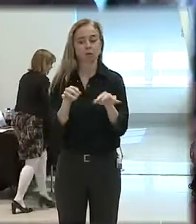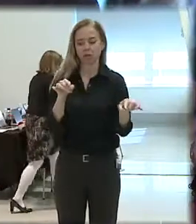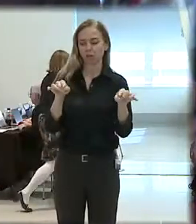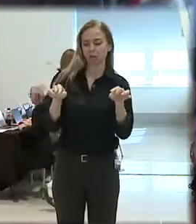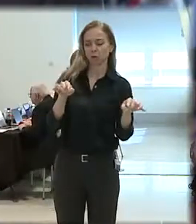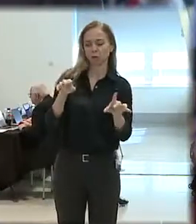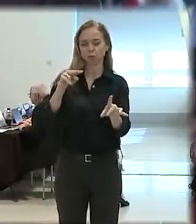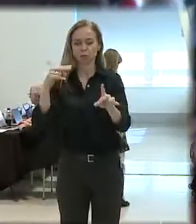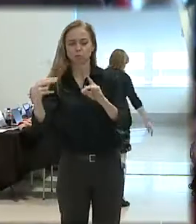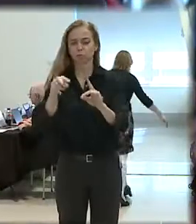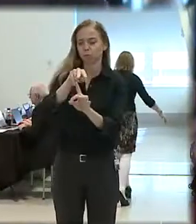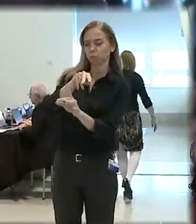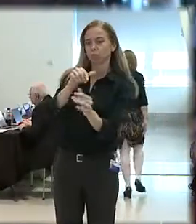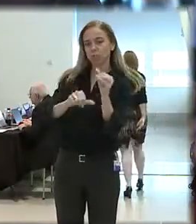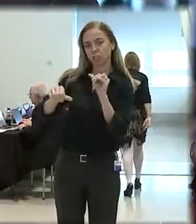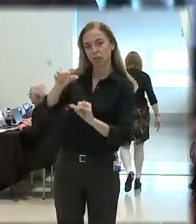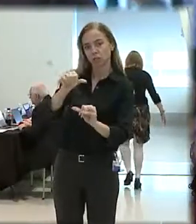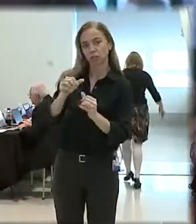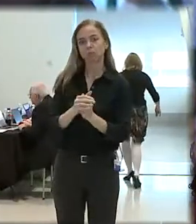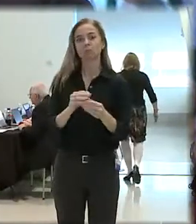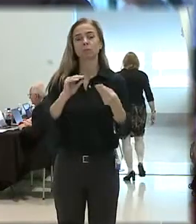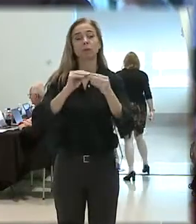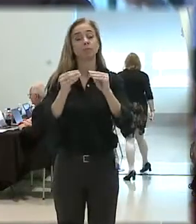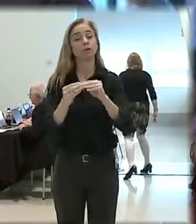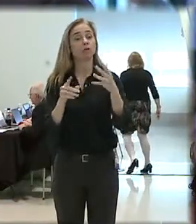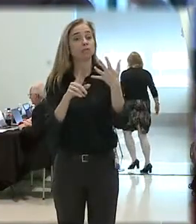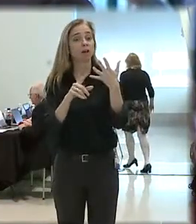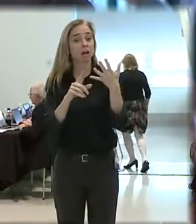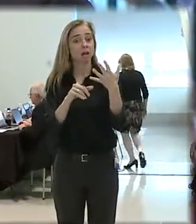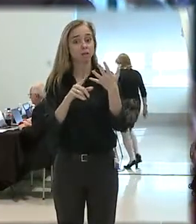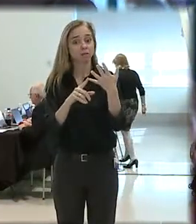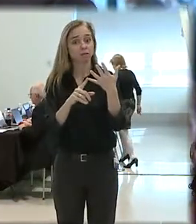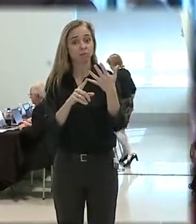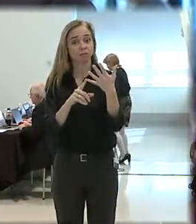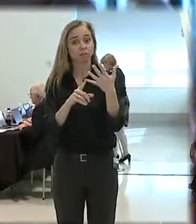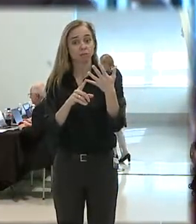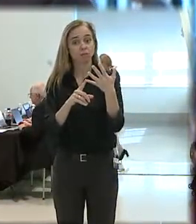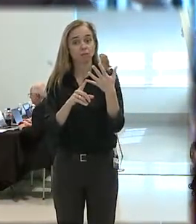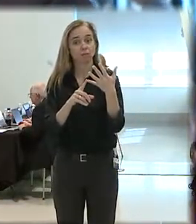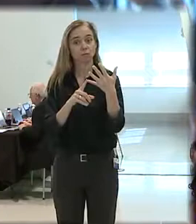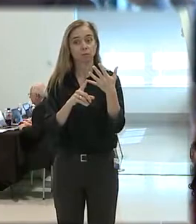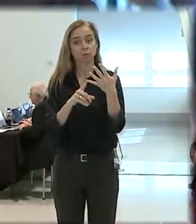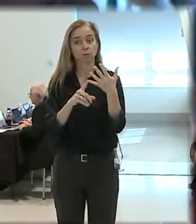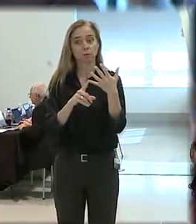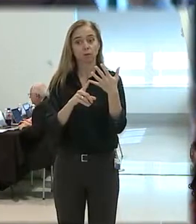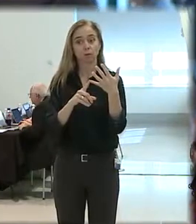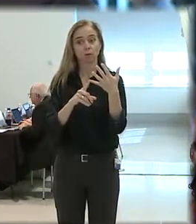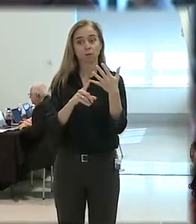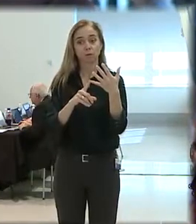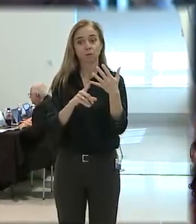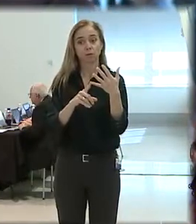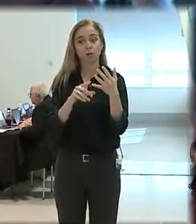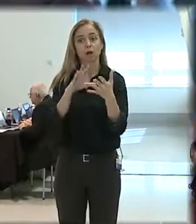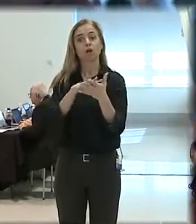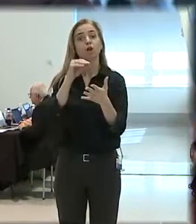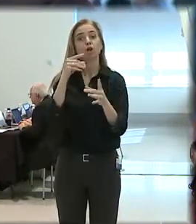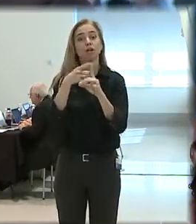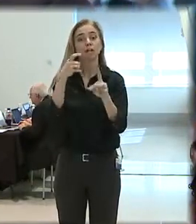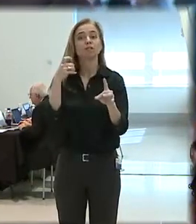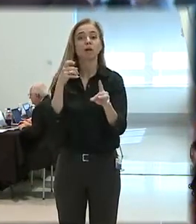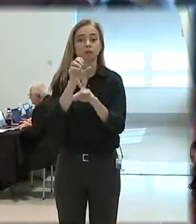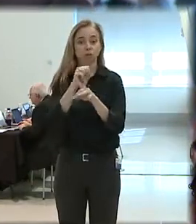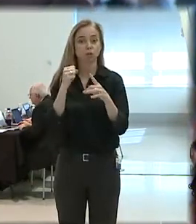other. Number five, learning from incidents is not second-guessing. In the aftermath of a